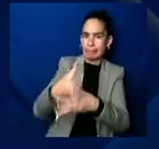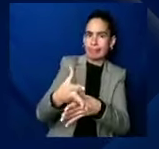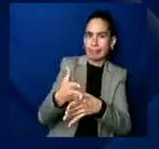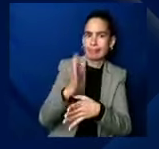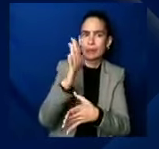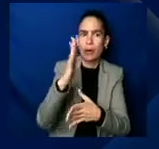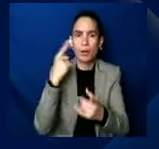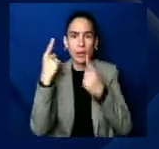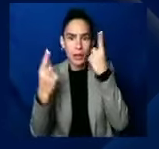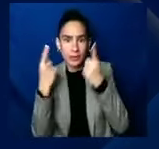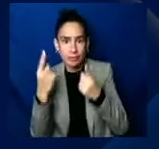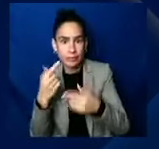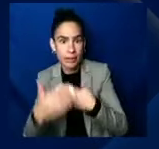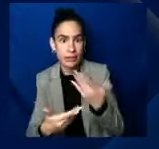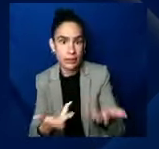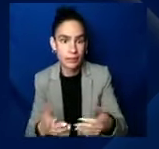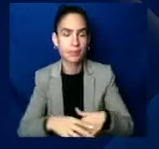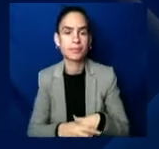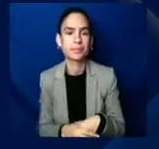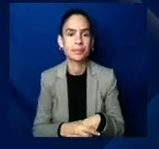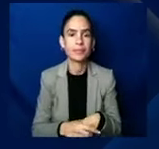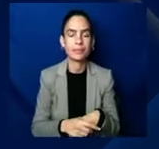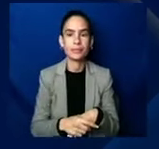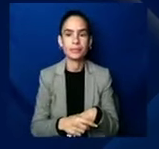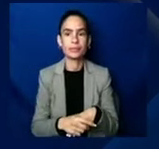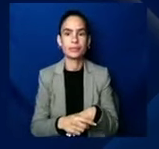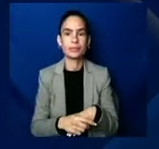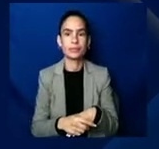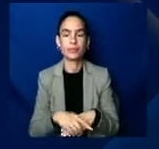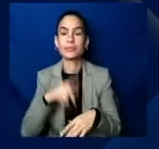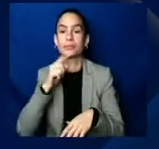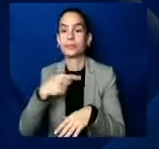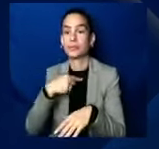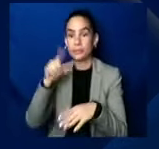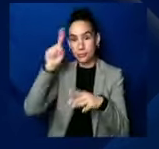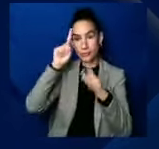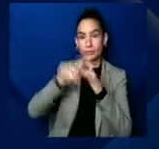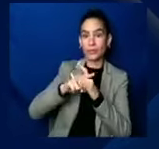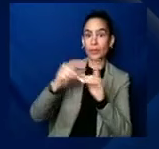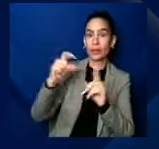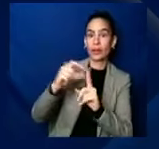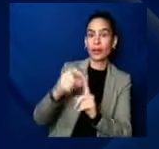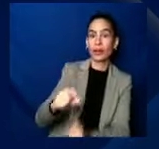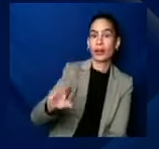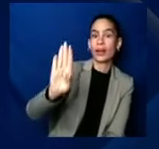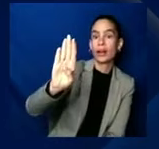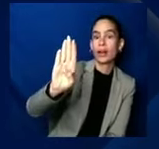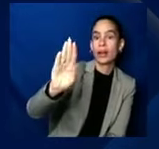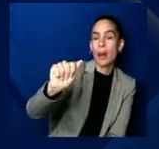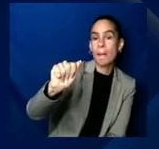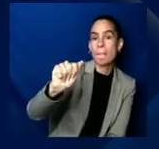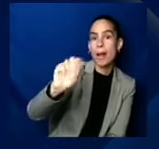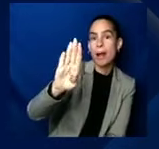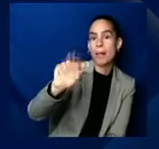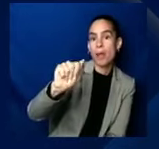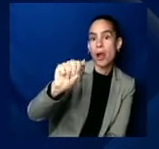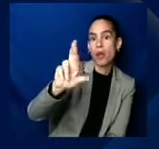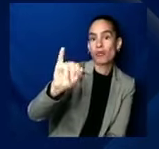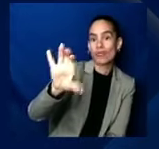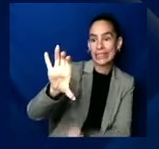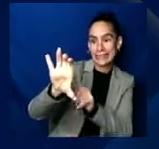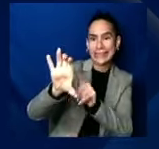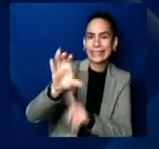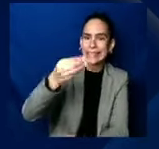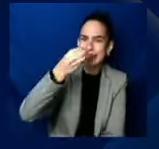comes to mind is barbaric. And, and the statistic that makes me feel that way is the one that today in America,